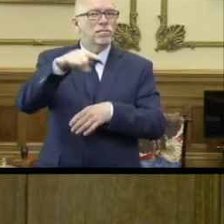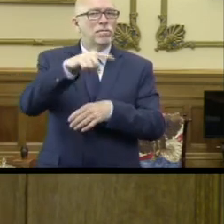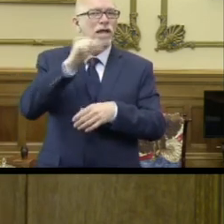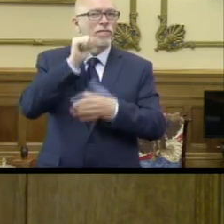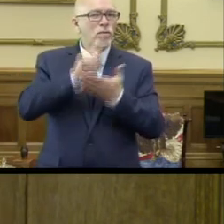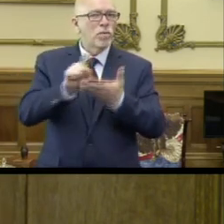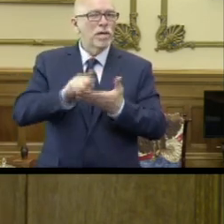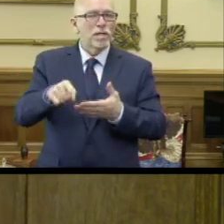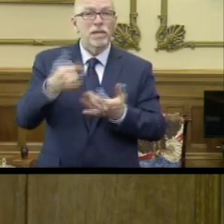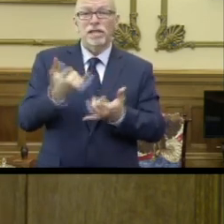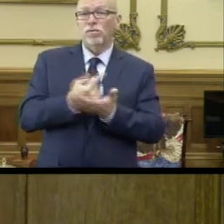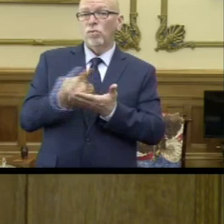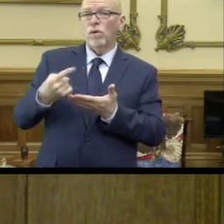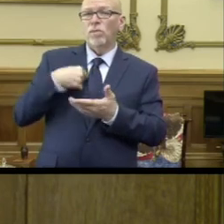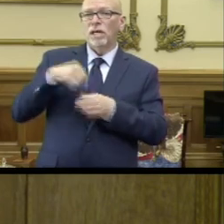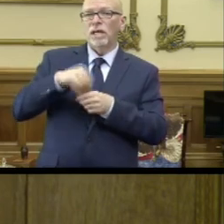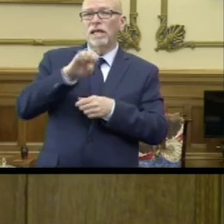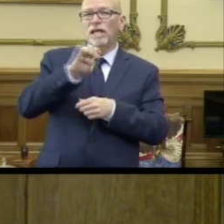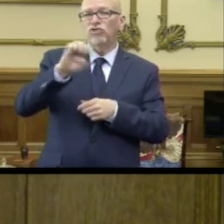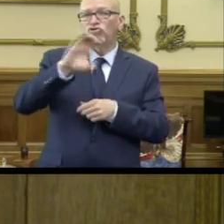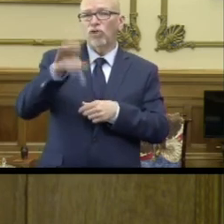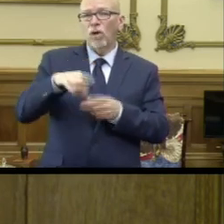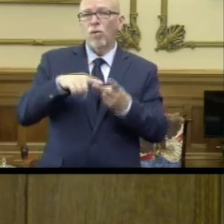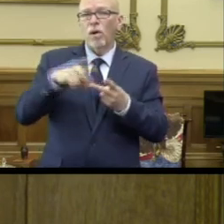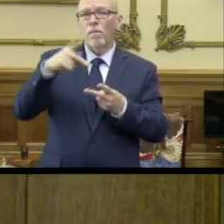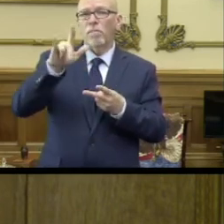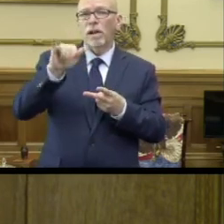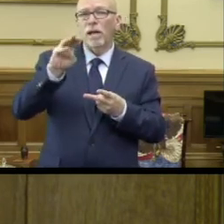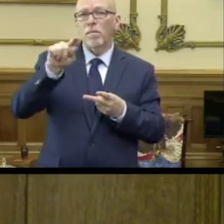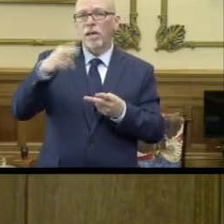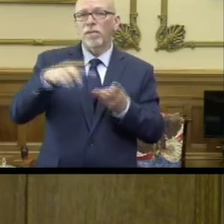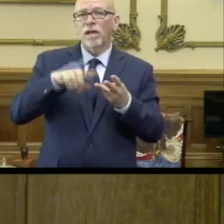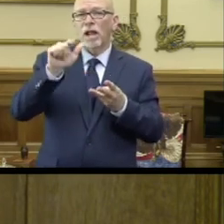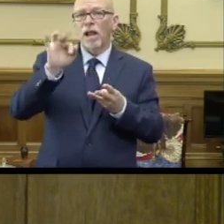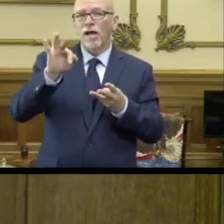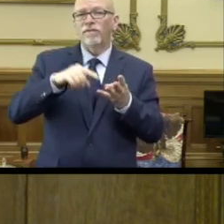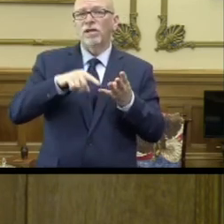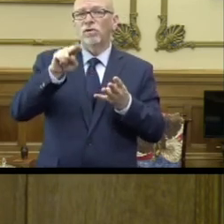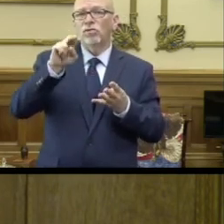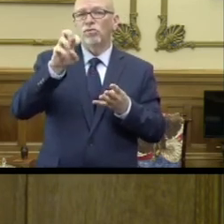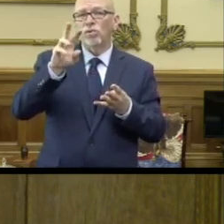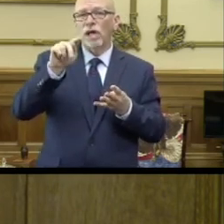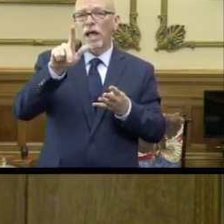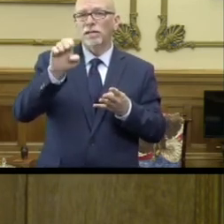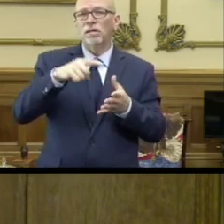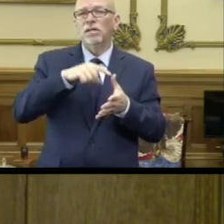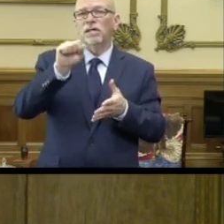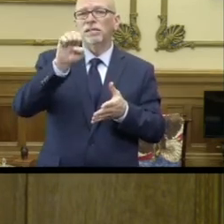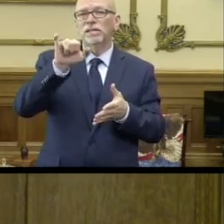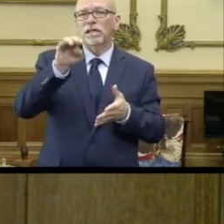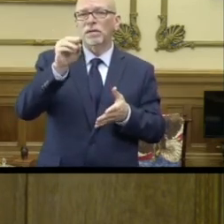week and this week we are in East Chicago, Plymouth, Lafayette, Newcastle, and Seymour.